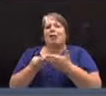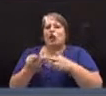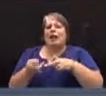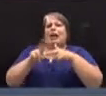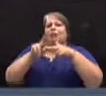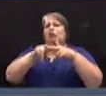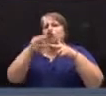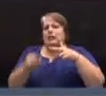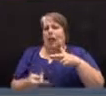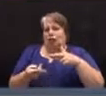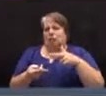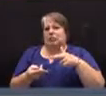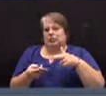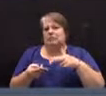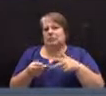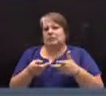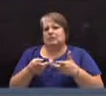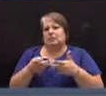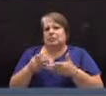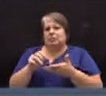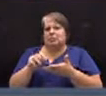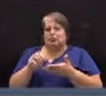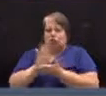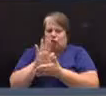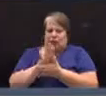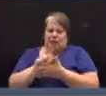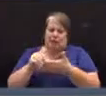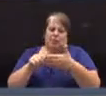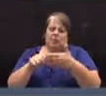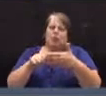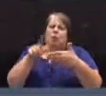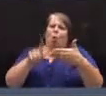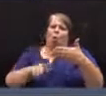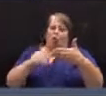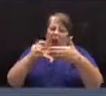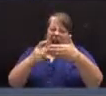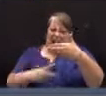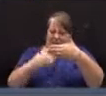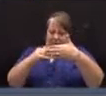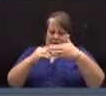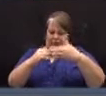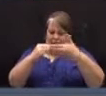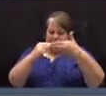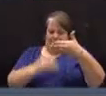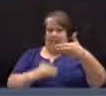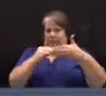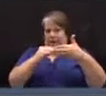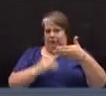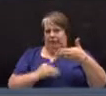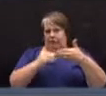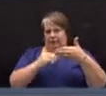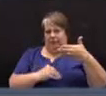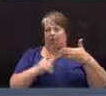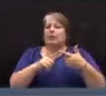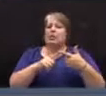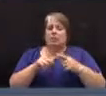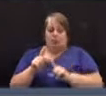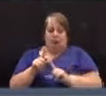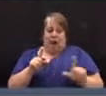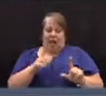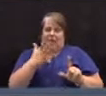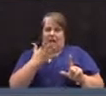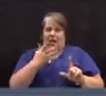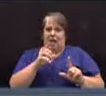sheet, and actually to the lower half of that sheet. If you'll see on the left-hand